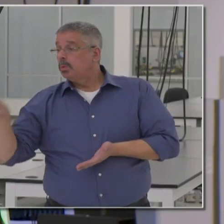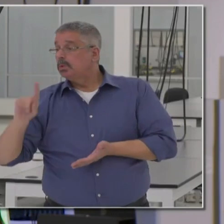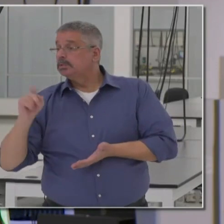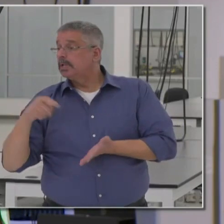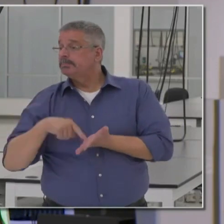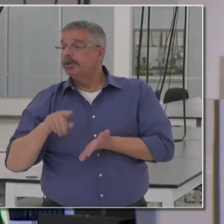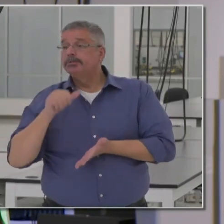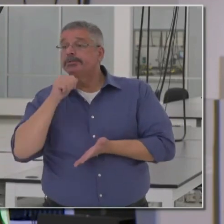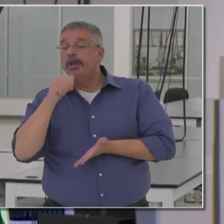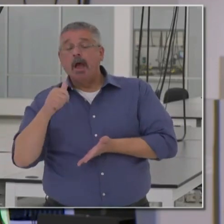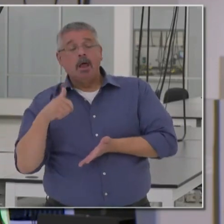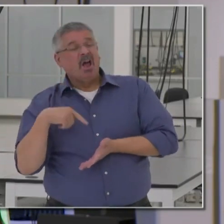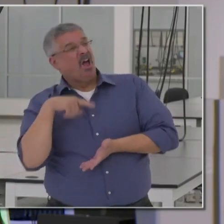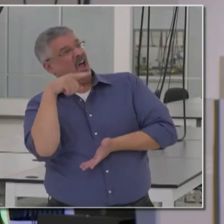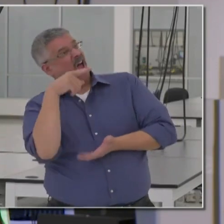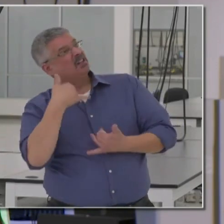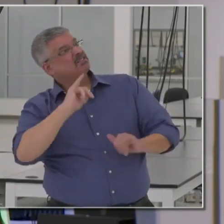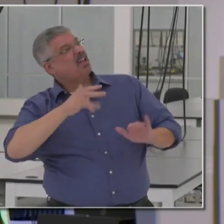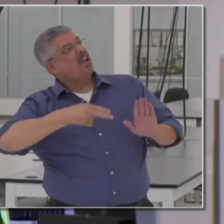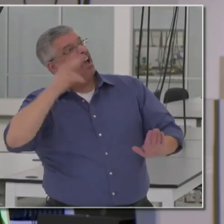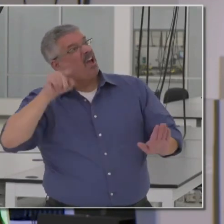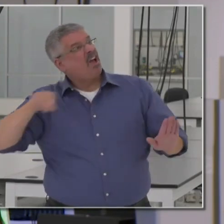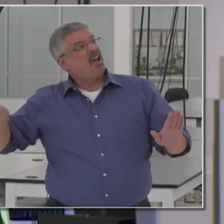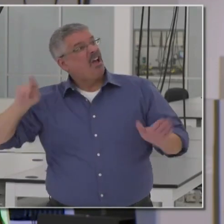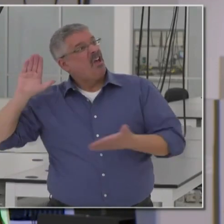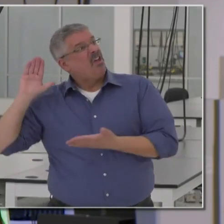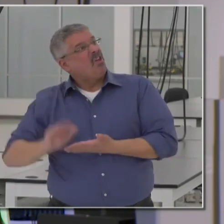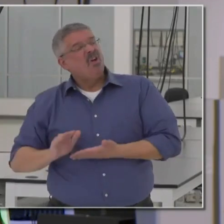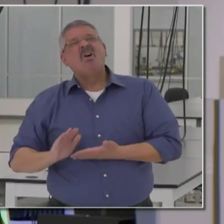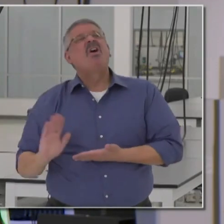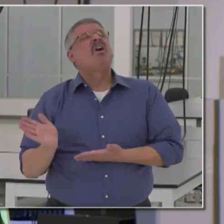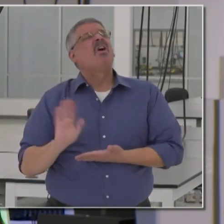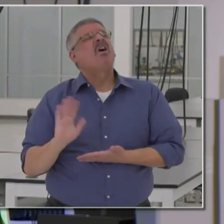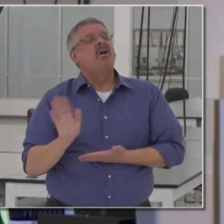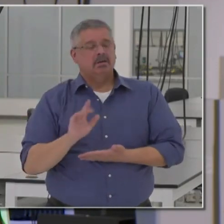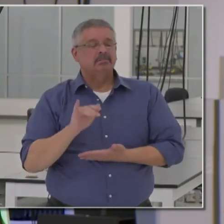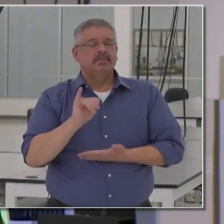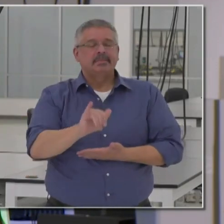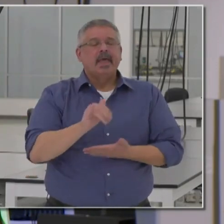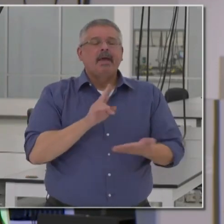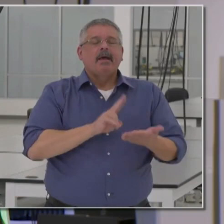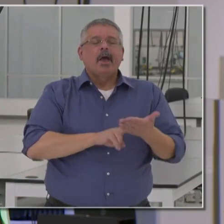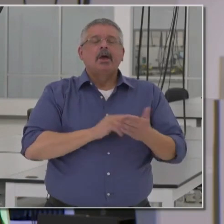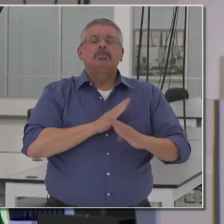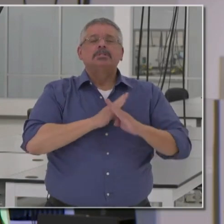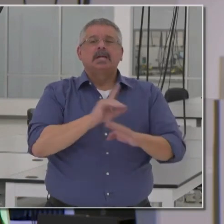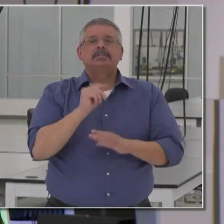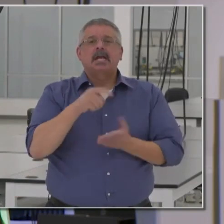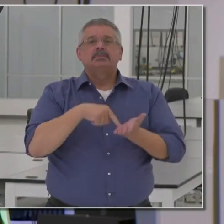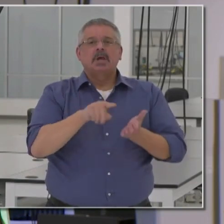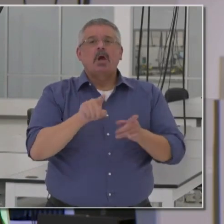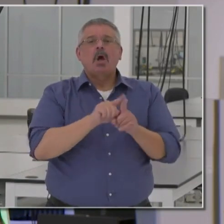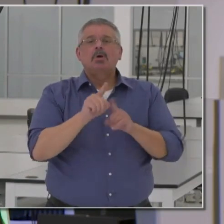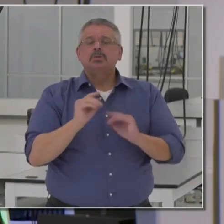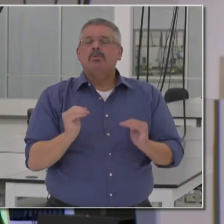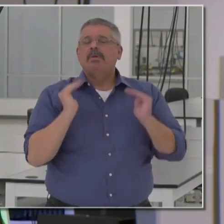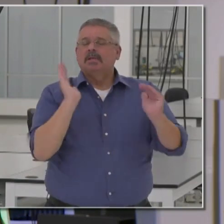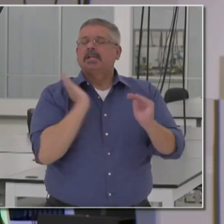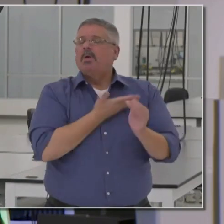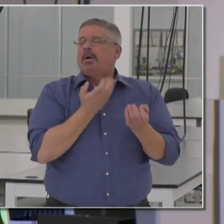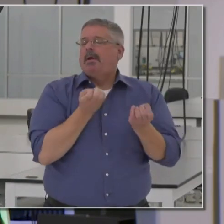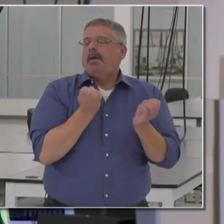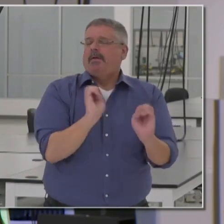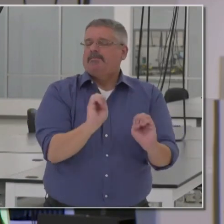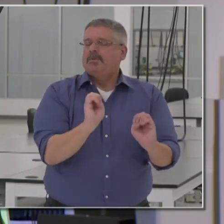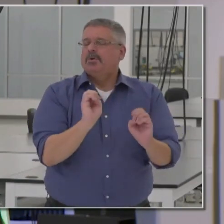dust, so to speak. And so those were core principles of the contract to protect the taxpayers and also advance our efforts